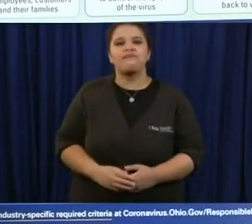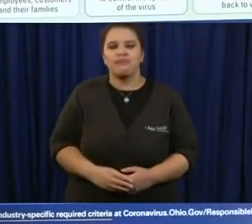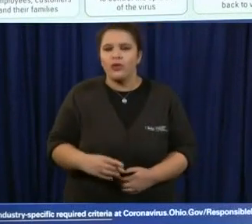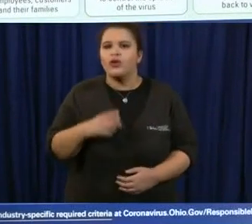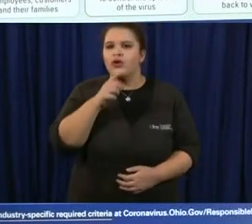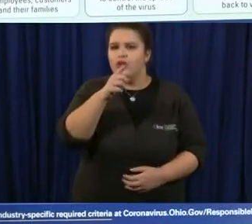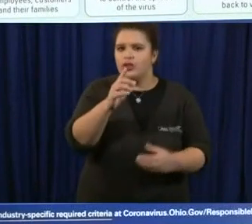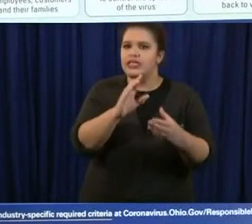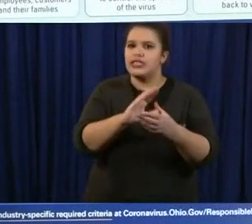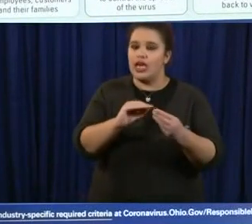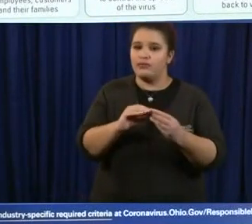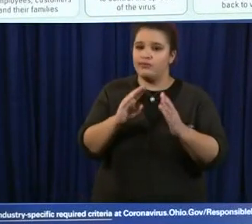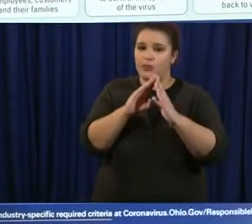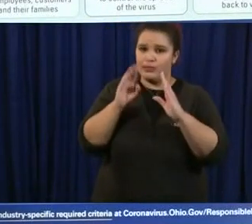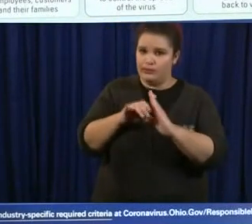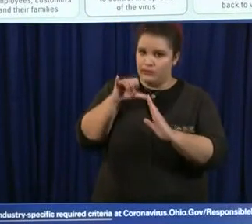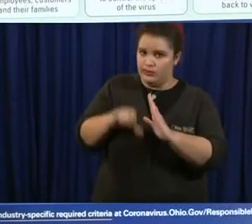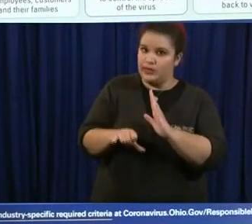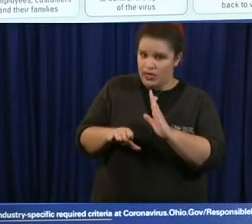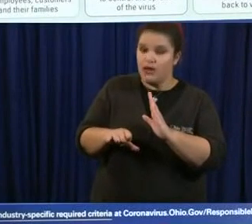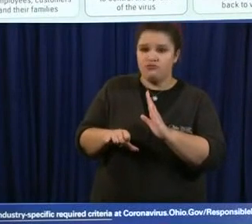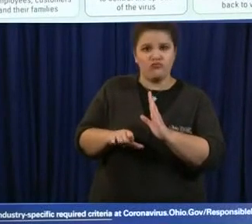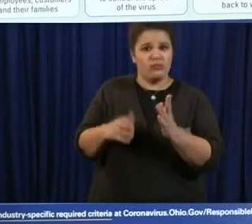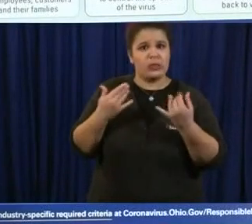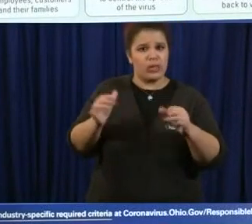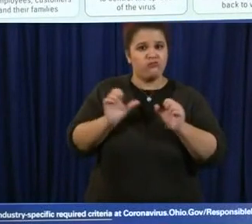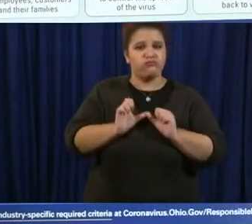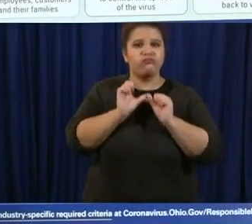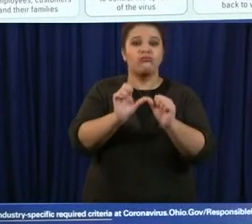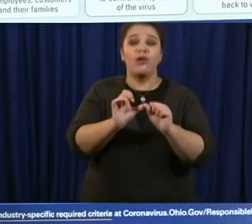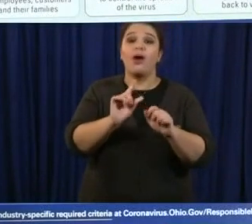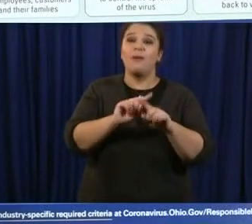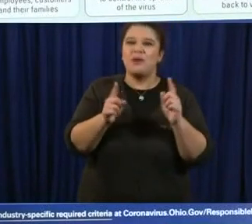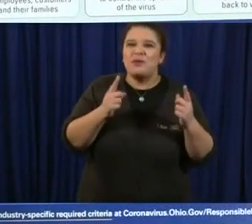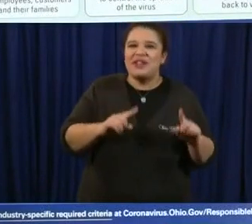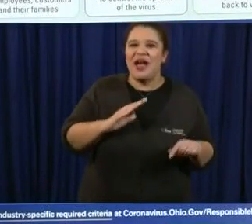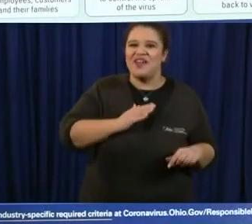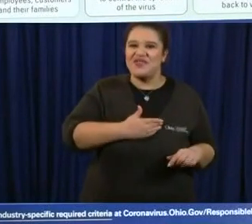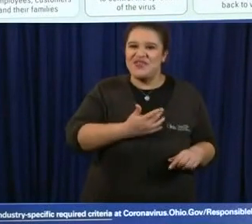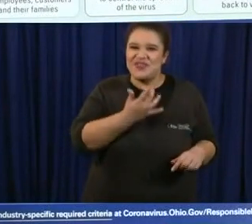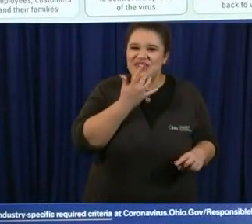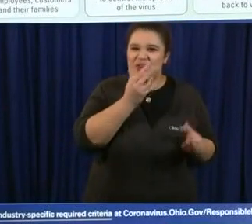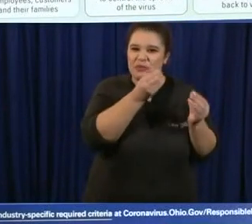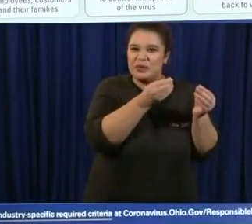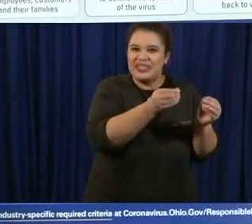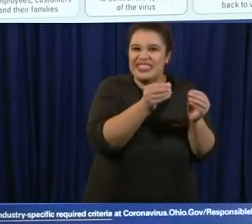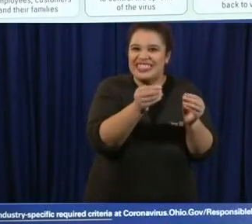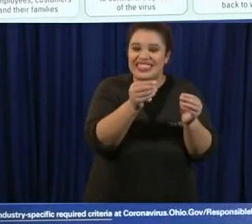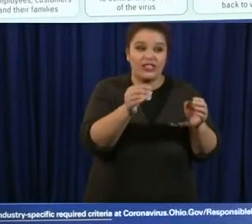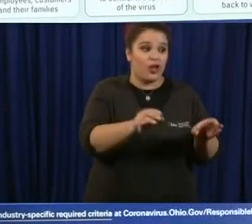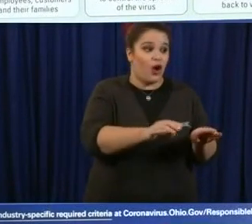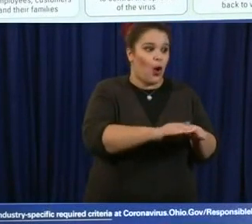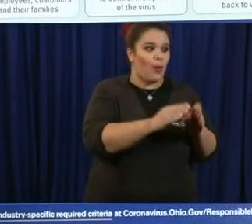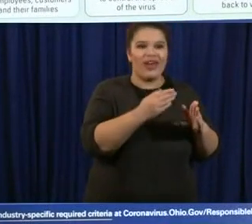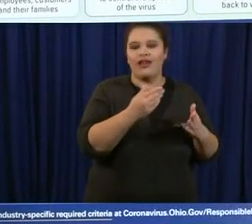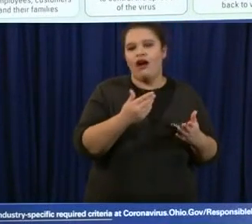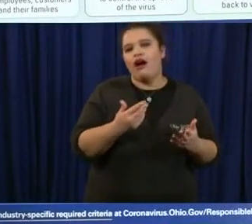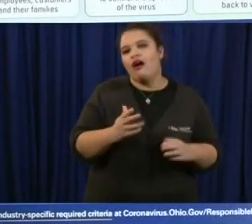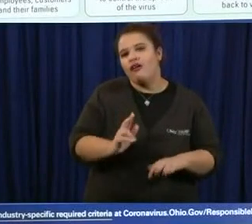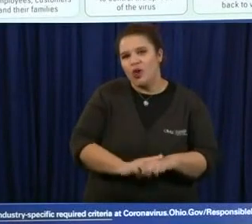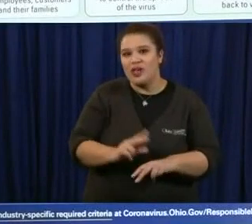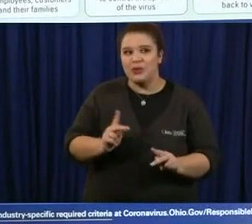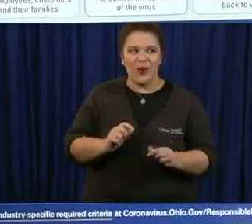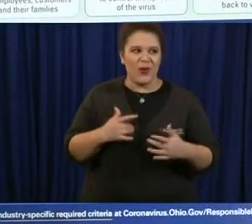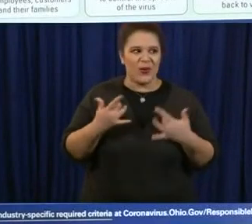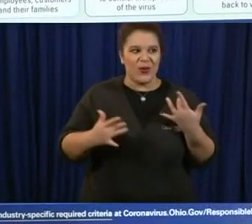effect but when our favorite boutiques and stores open people are understandably going to want to patronize them so aren't you more or